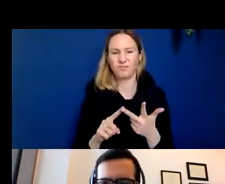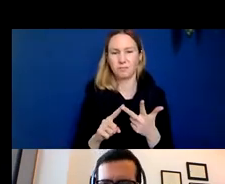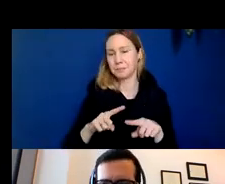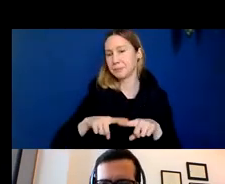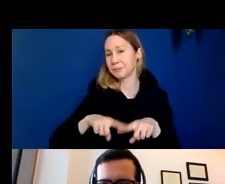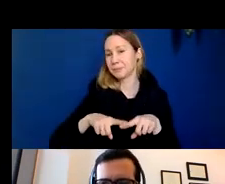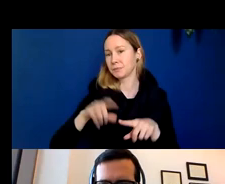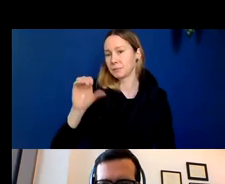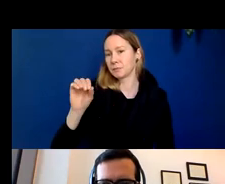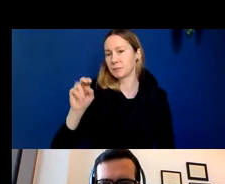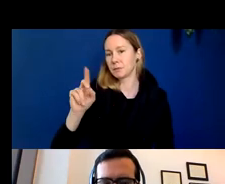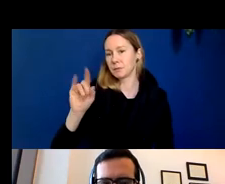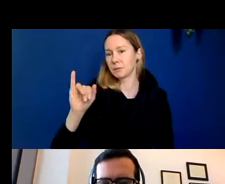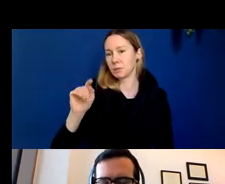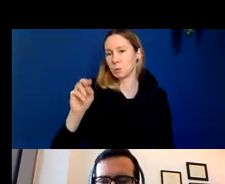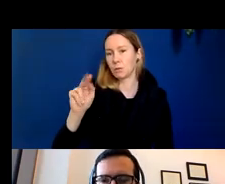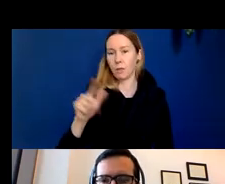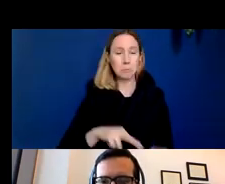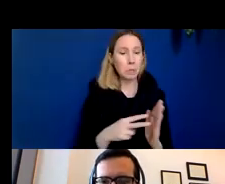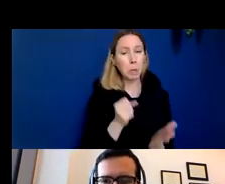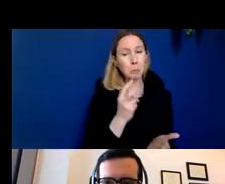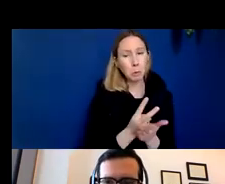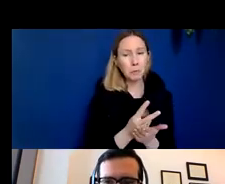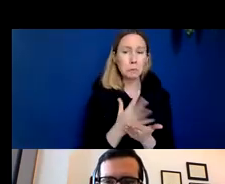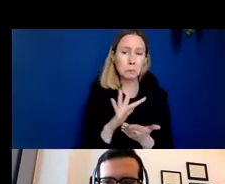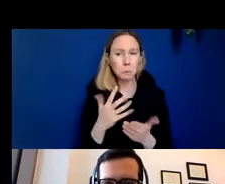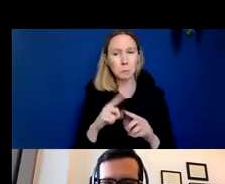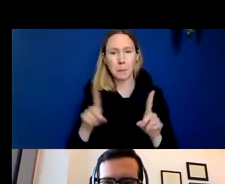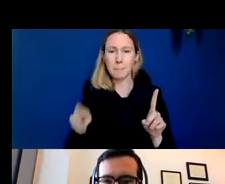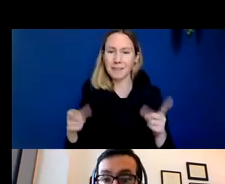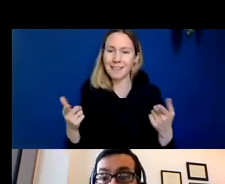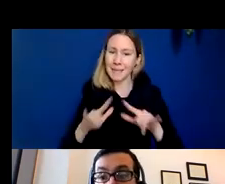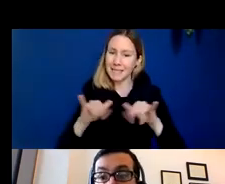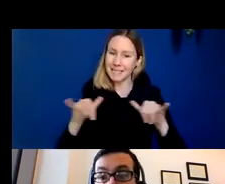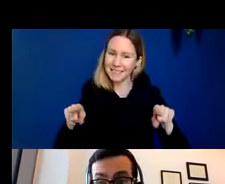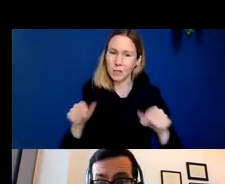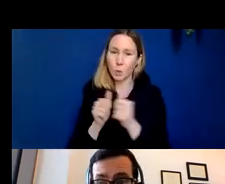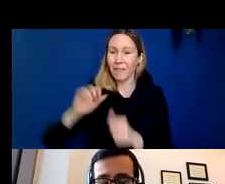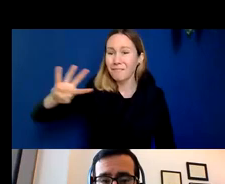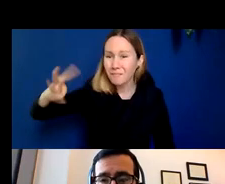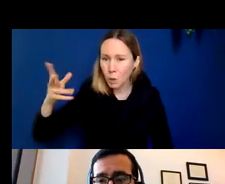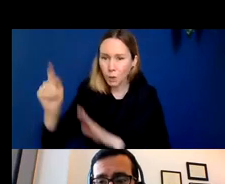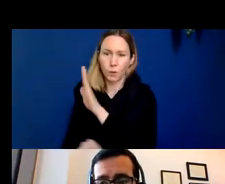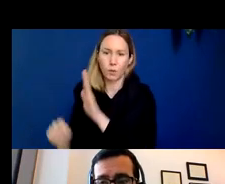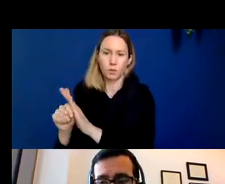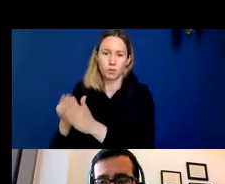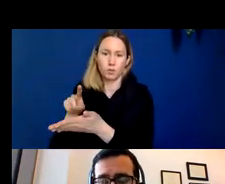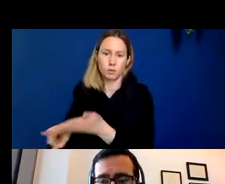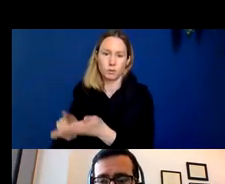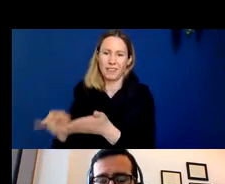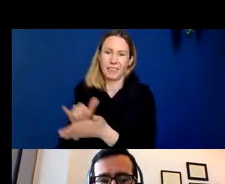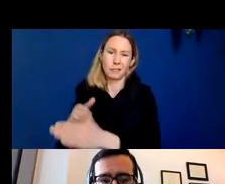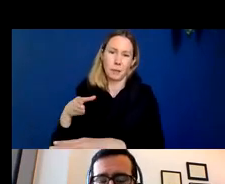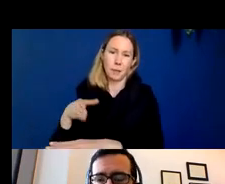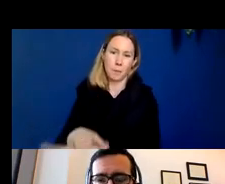drug gets approved in some way shape or form but has to happen in parallel to a phase 4 study which is a post-marketing study